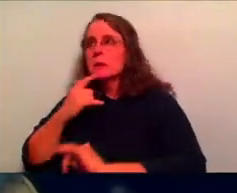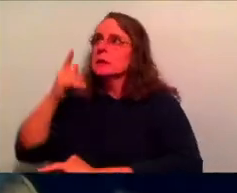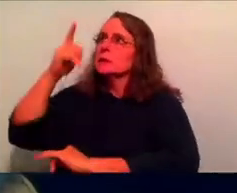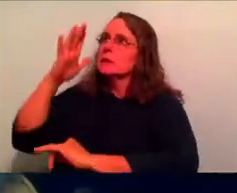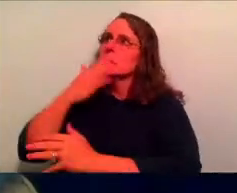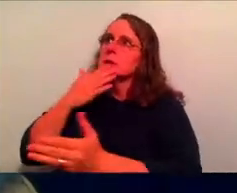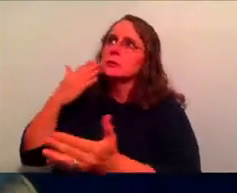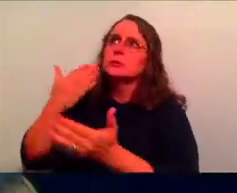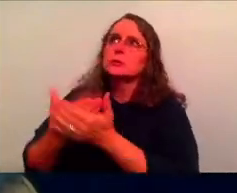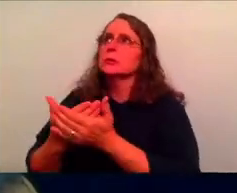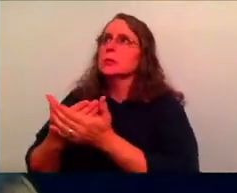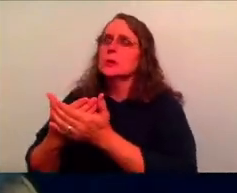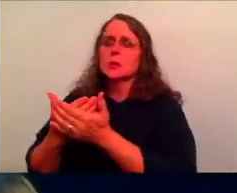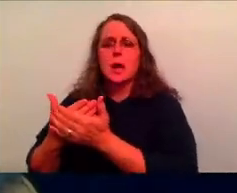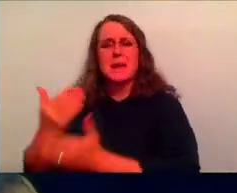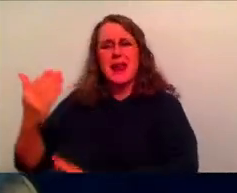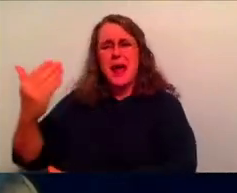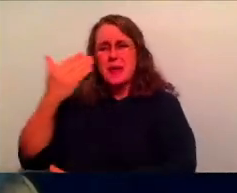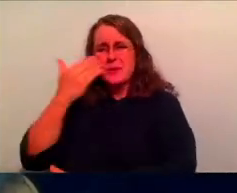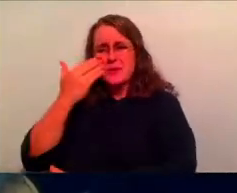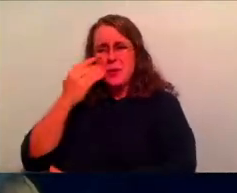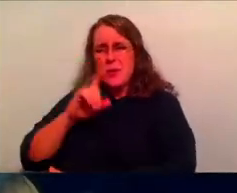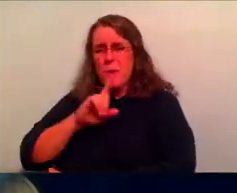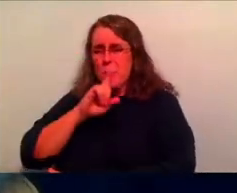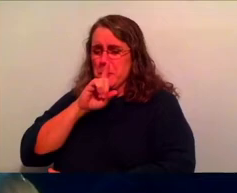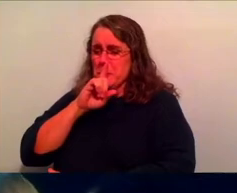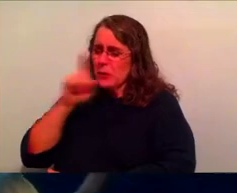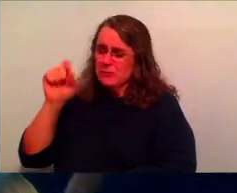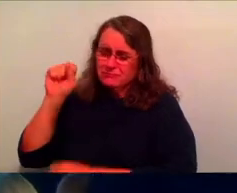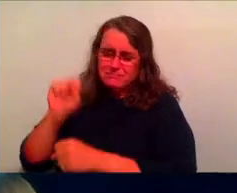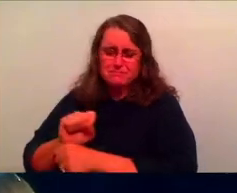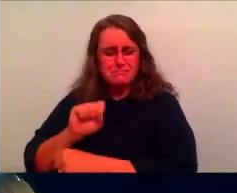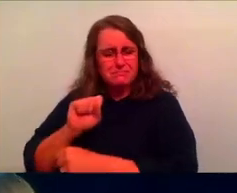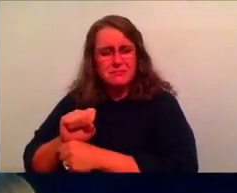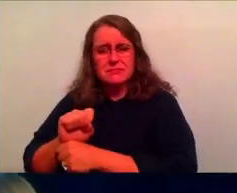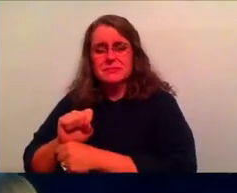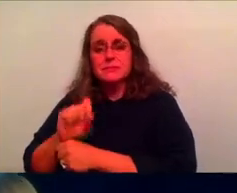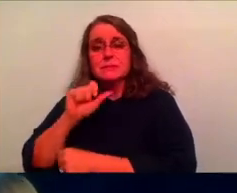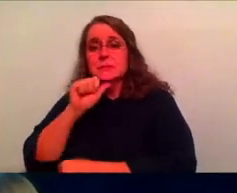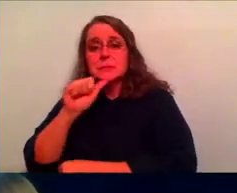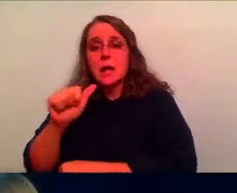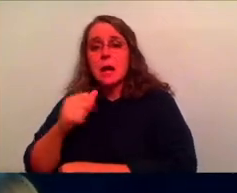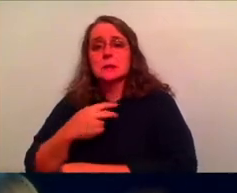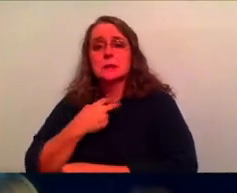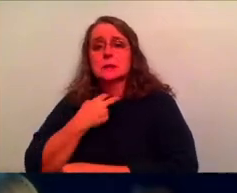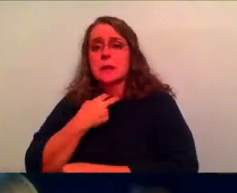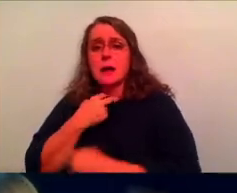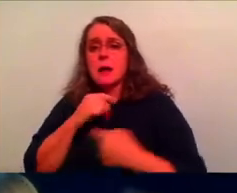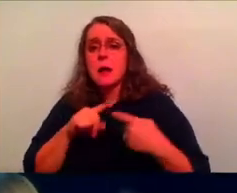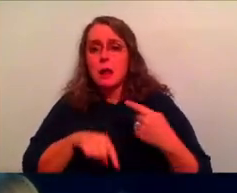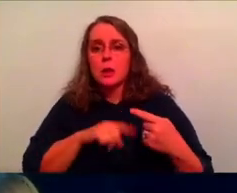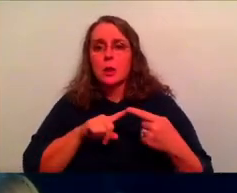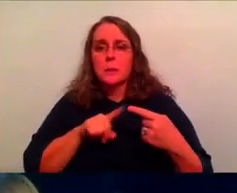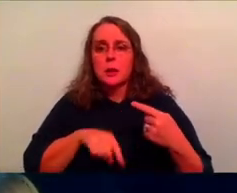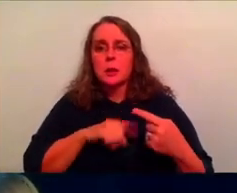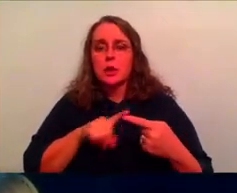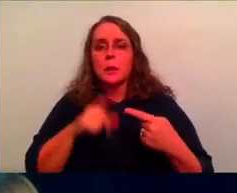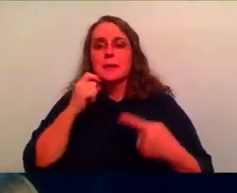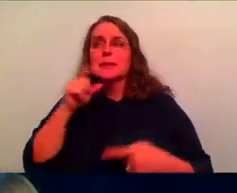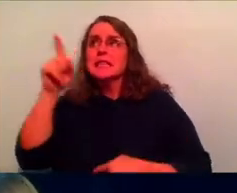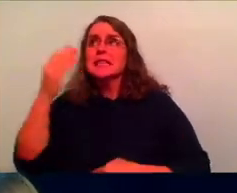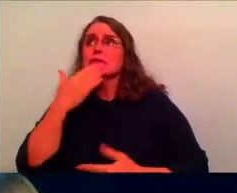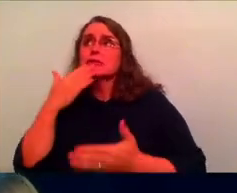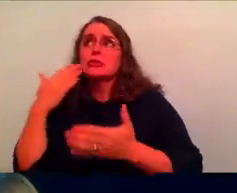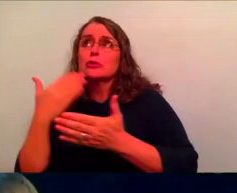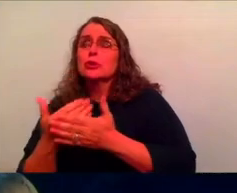he is to the core. Then I can keep moving forward. Then I don't have to be trapped in the loop because he is so good. And he's got my back. He loves me so